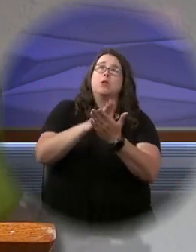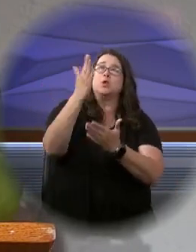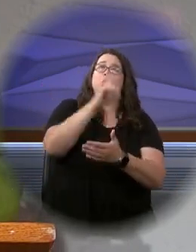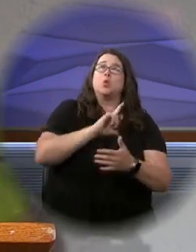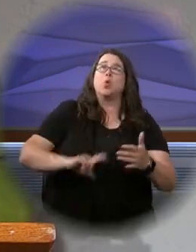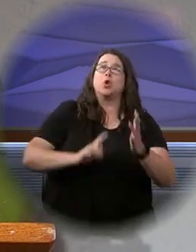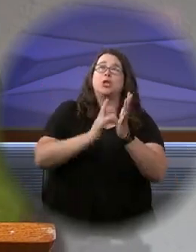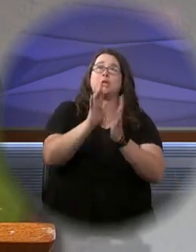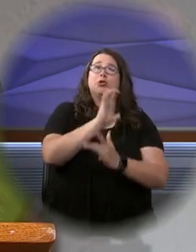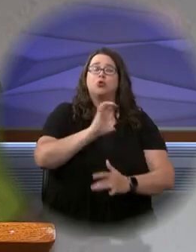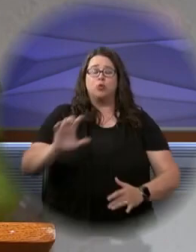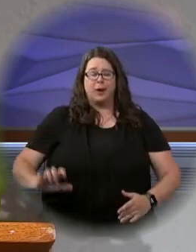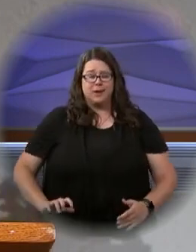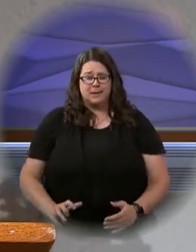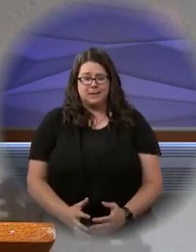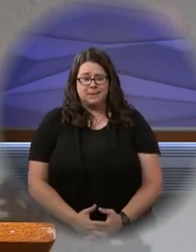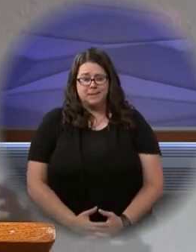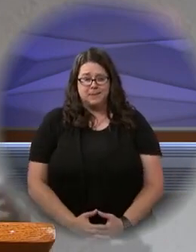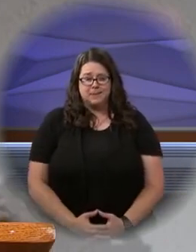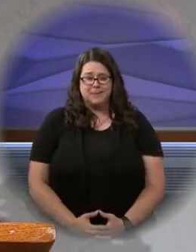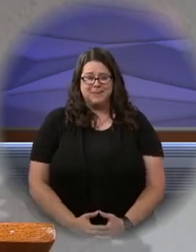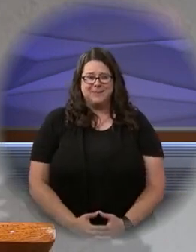to you, Lord Jesus Christ.